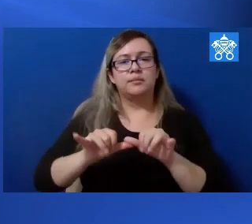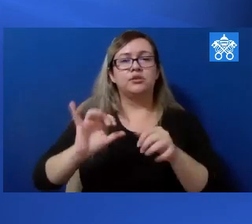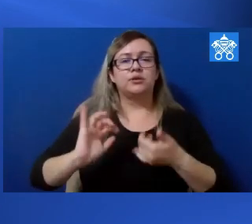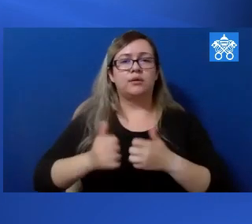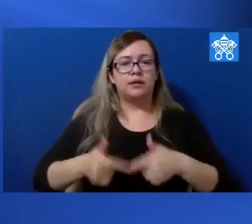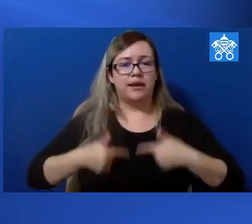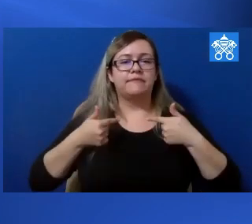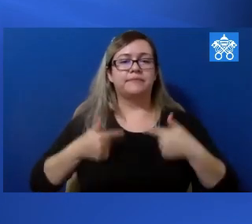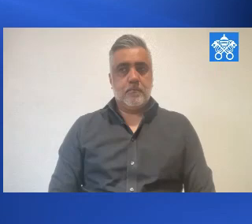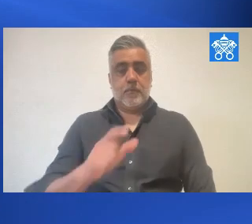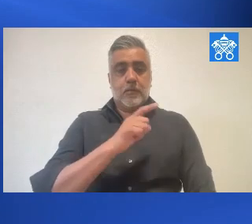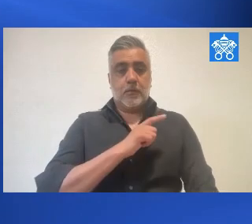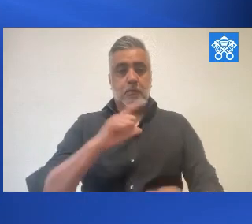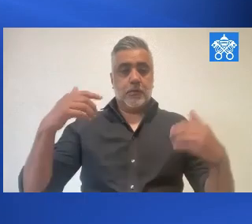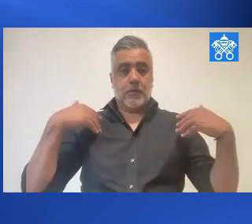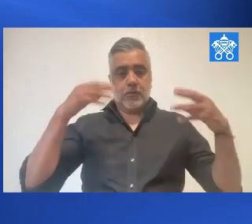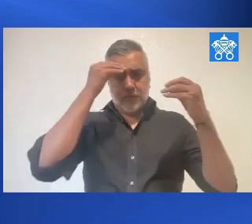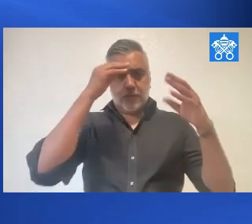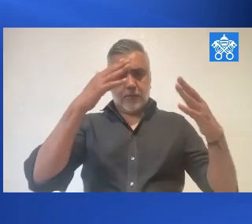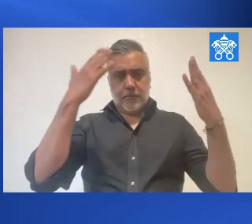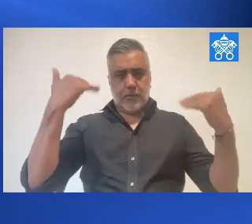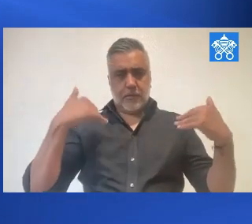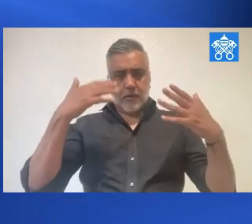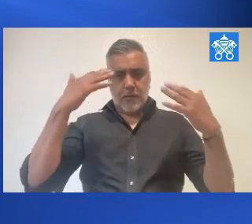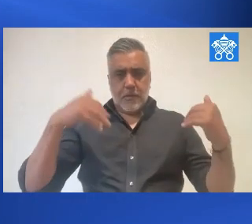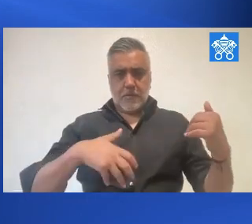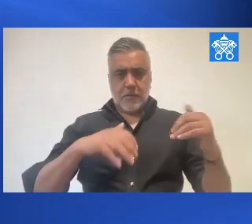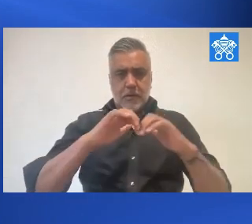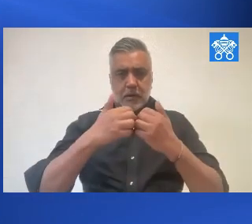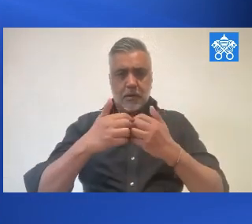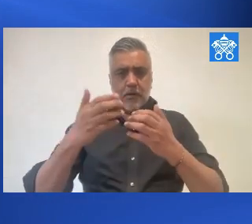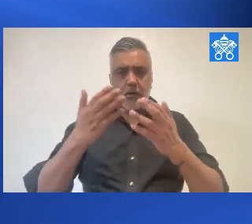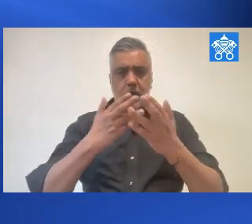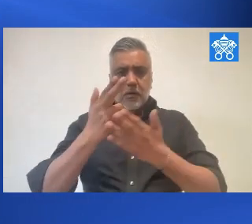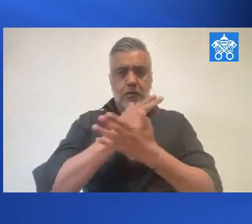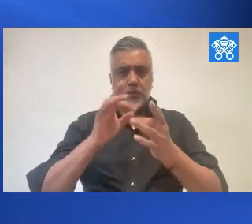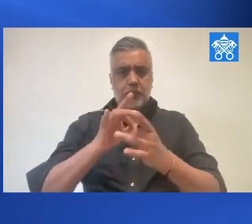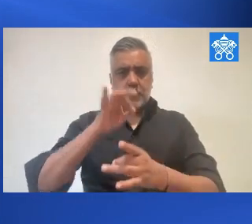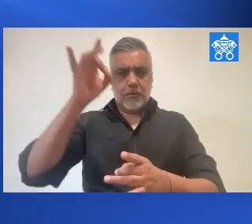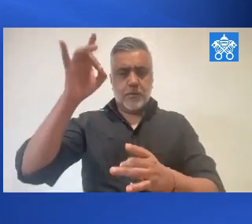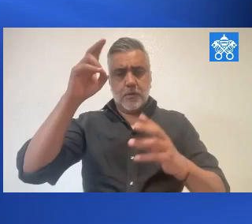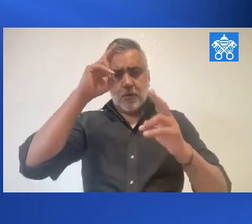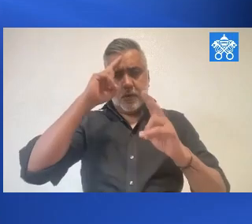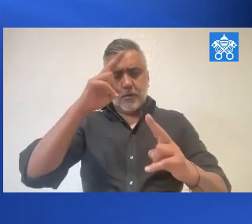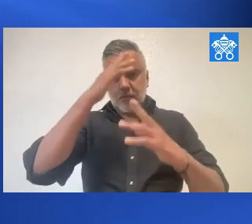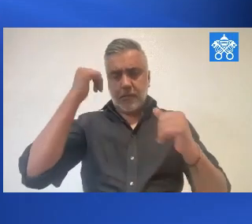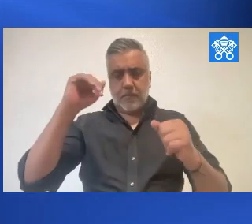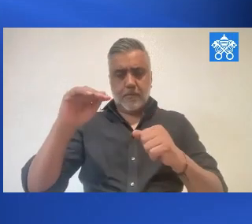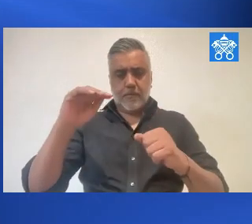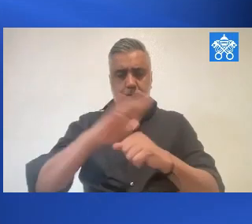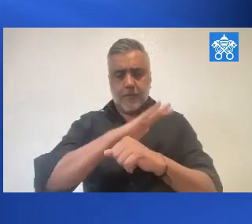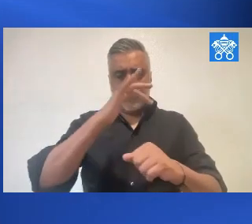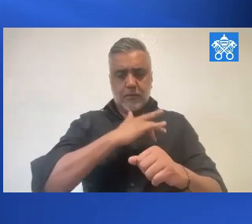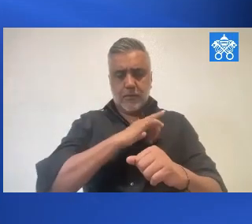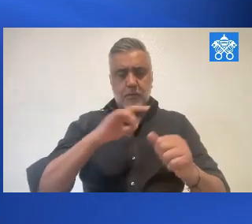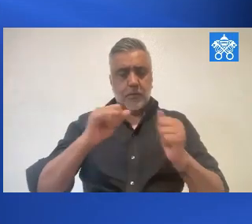of eternal life. Angelus Domini, nuns Siavis Marie, et concept de Spiritus Sancto. Ave Maria, gratia plena, Dominus Tecum,